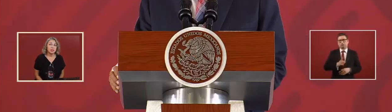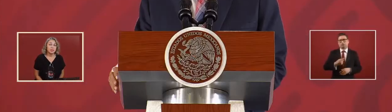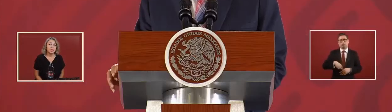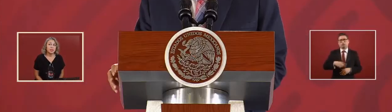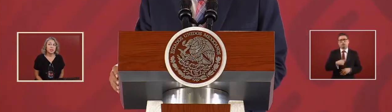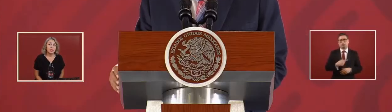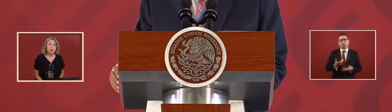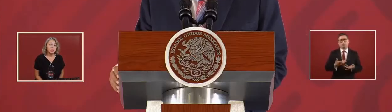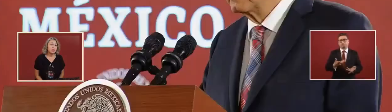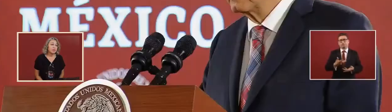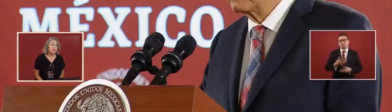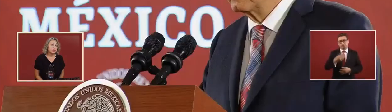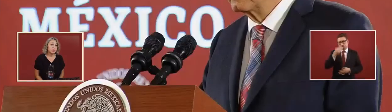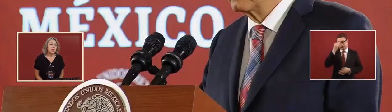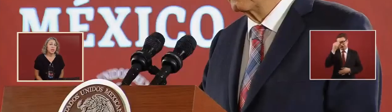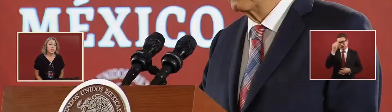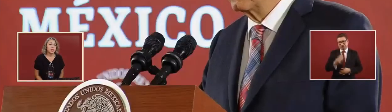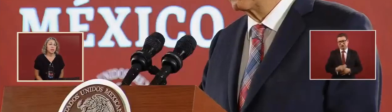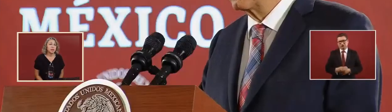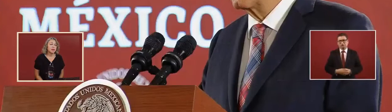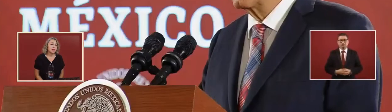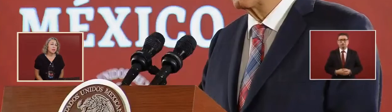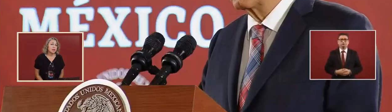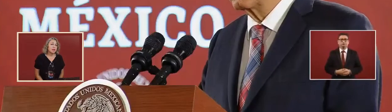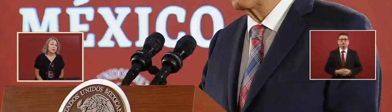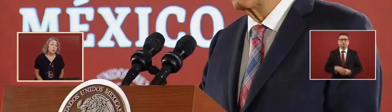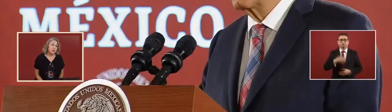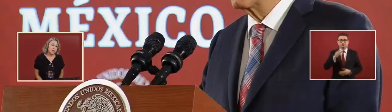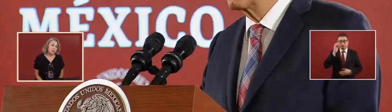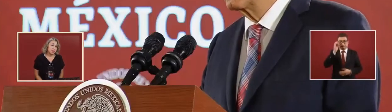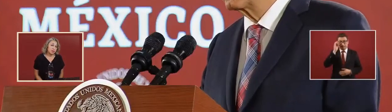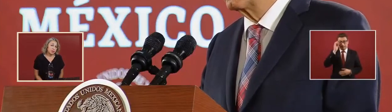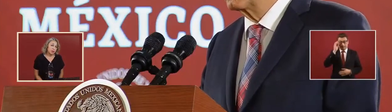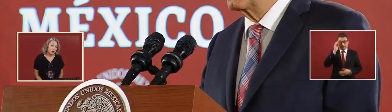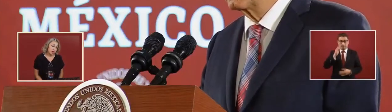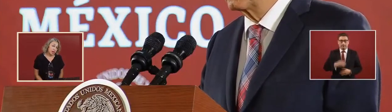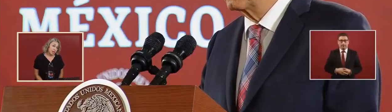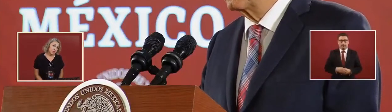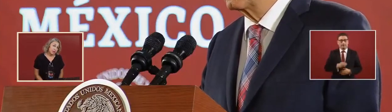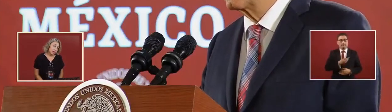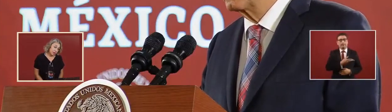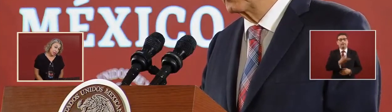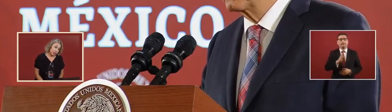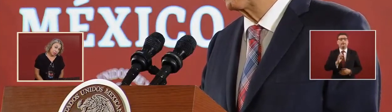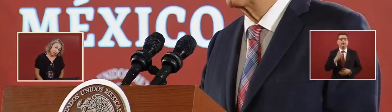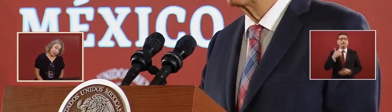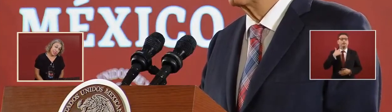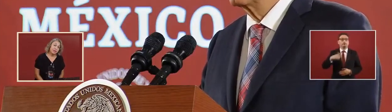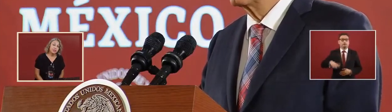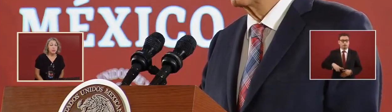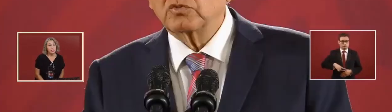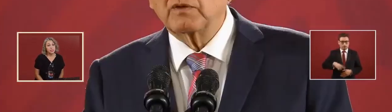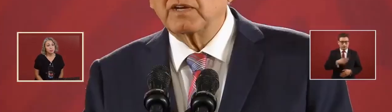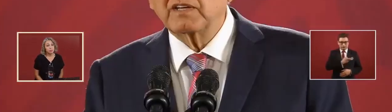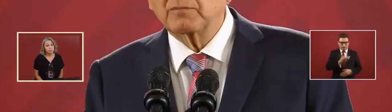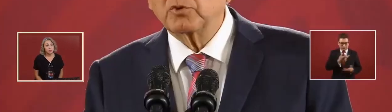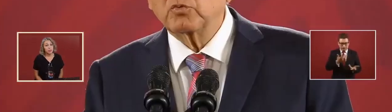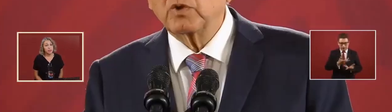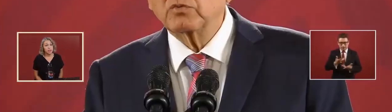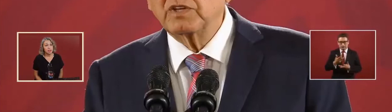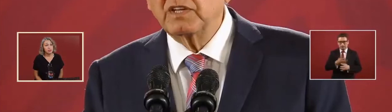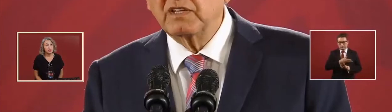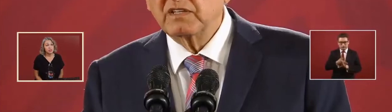We are not like the previous government that used the